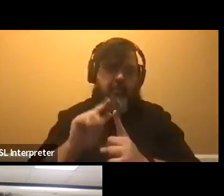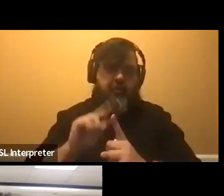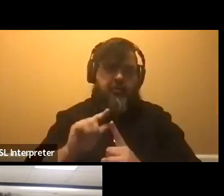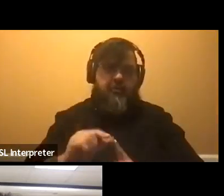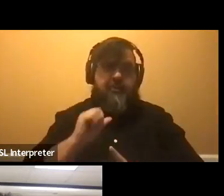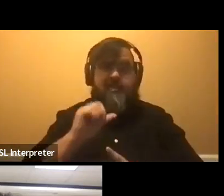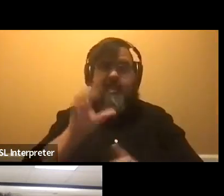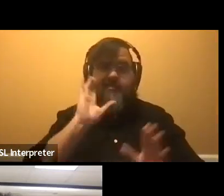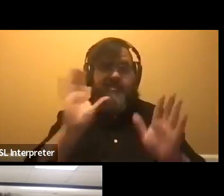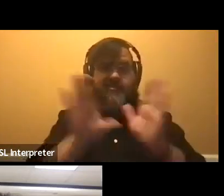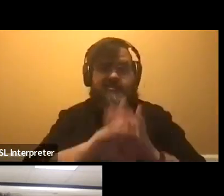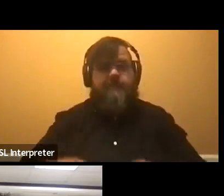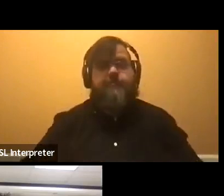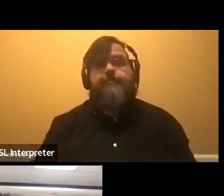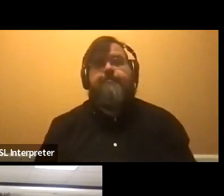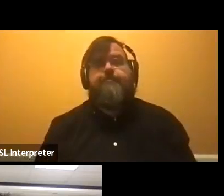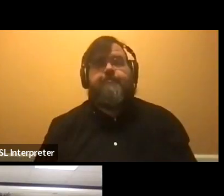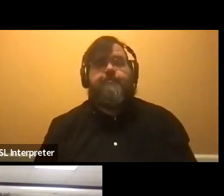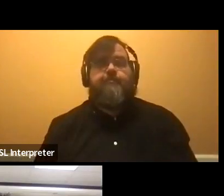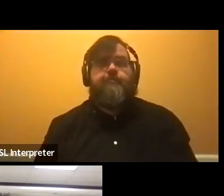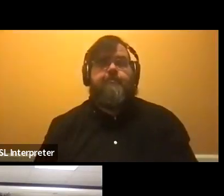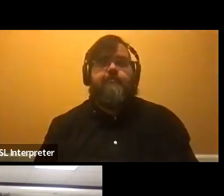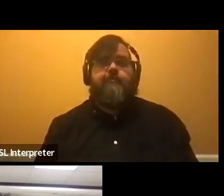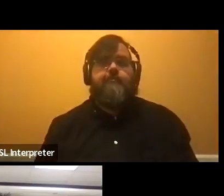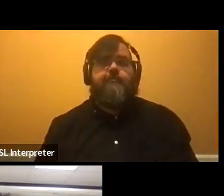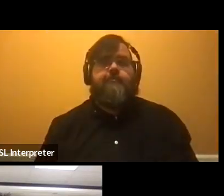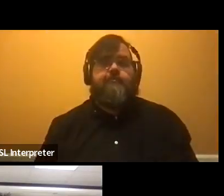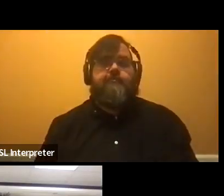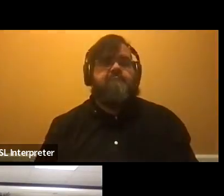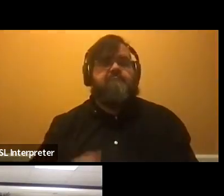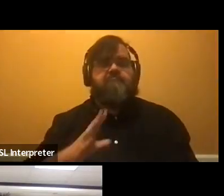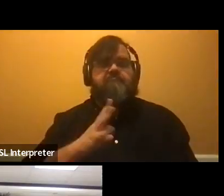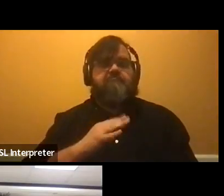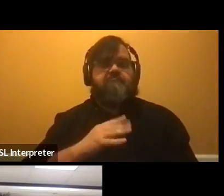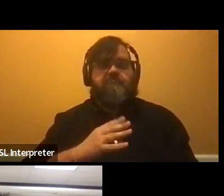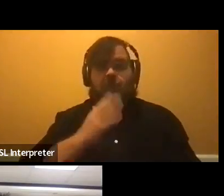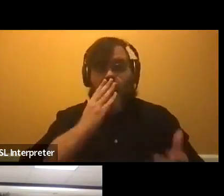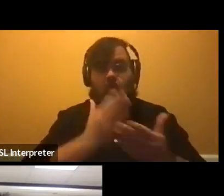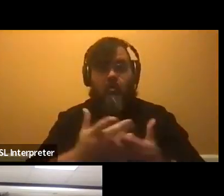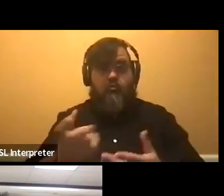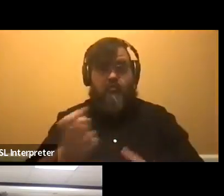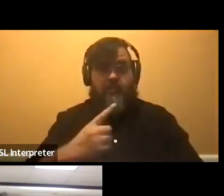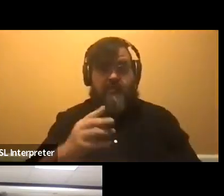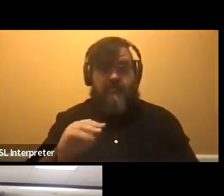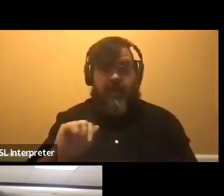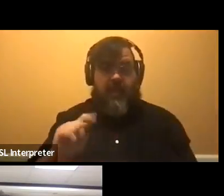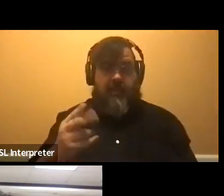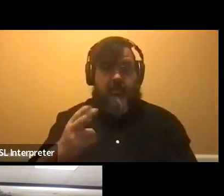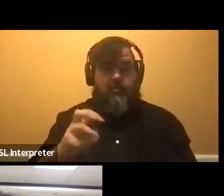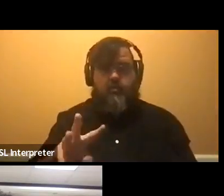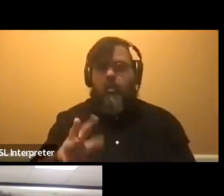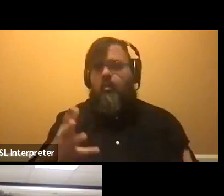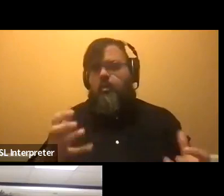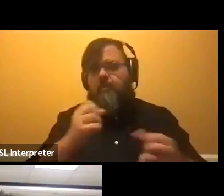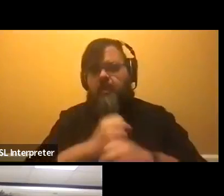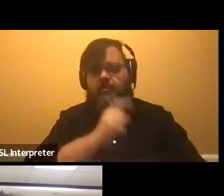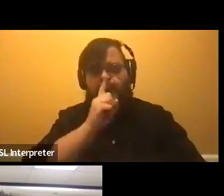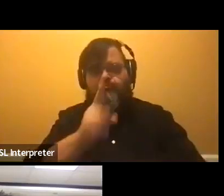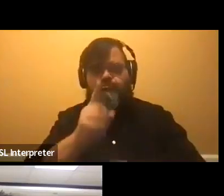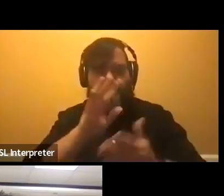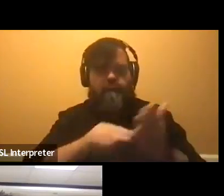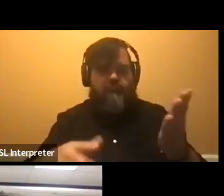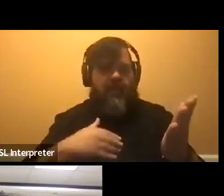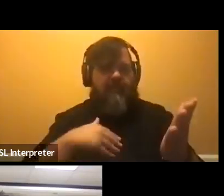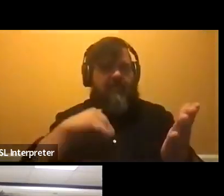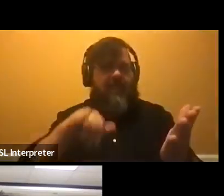so really good question, Matthew. Um, and we want to make sure students have all that information right now in September, um, and you have